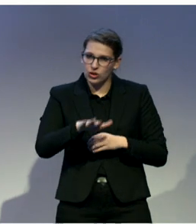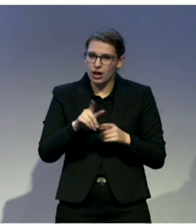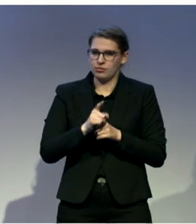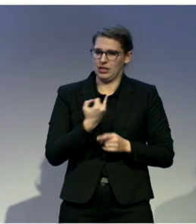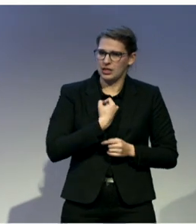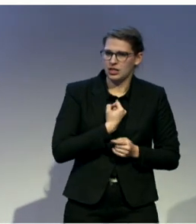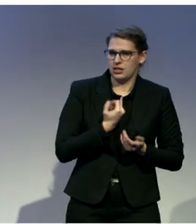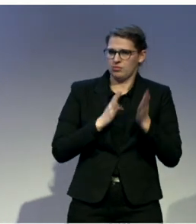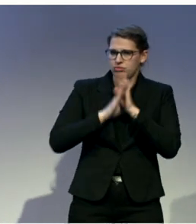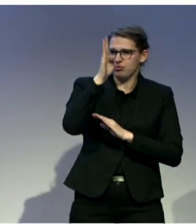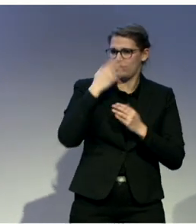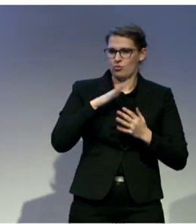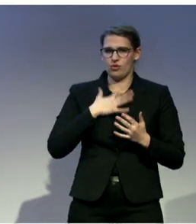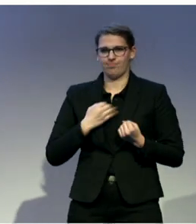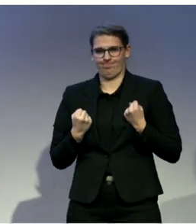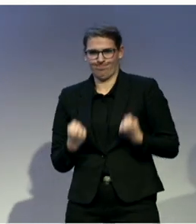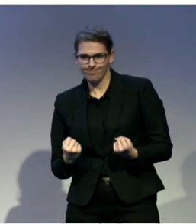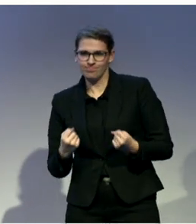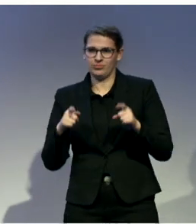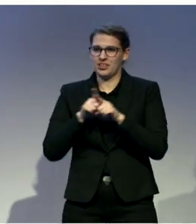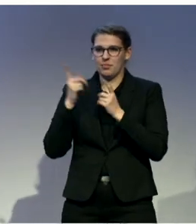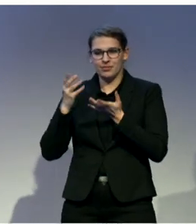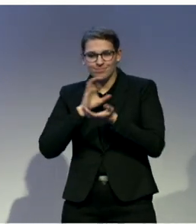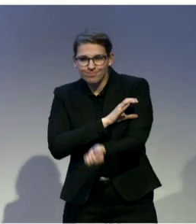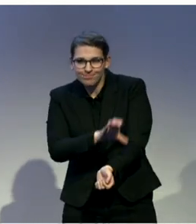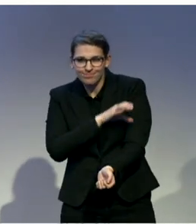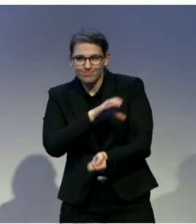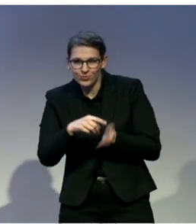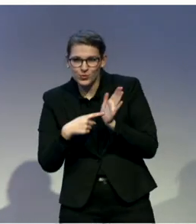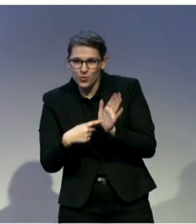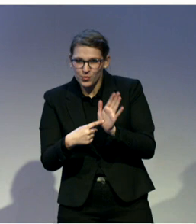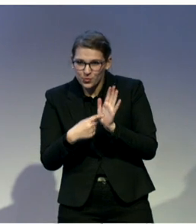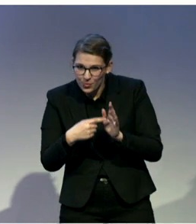And deaf people are viewed as the experts in the field.